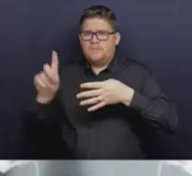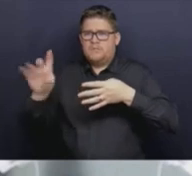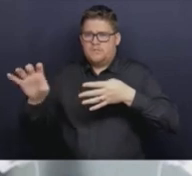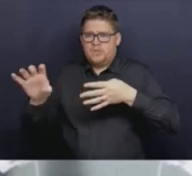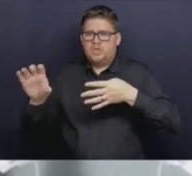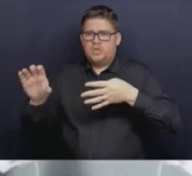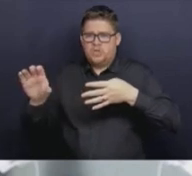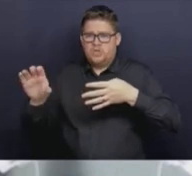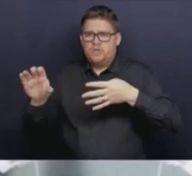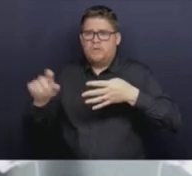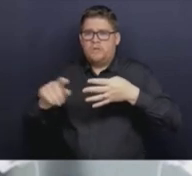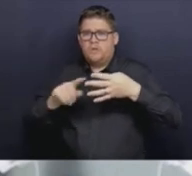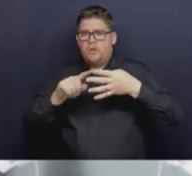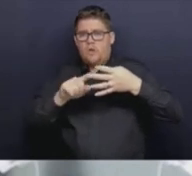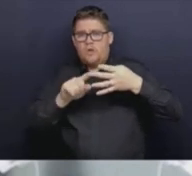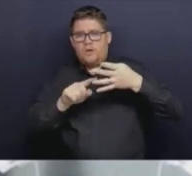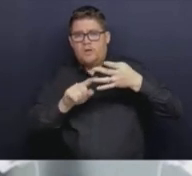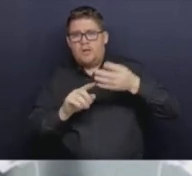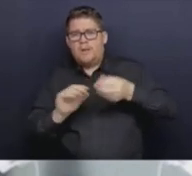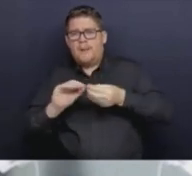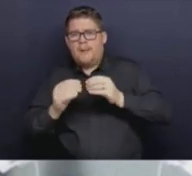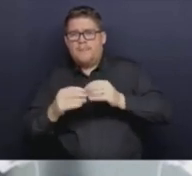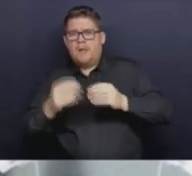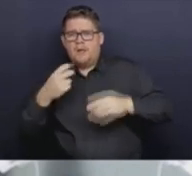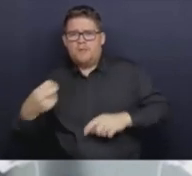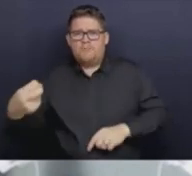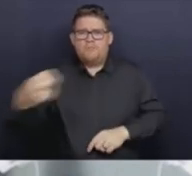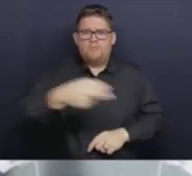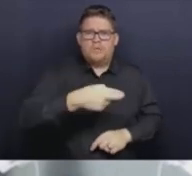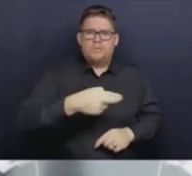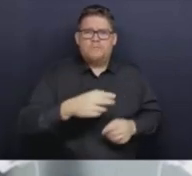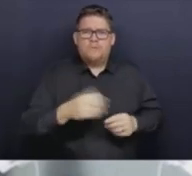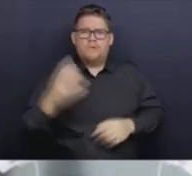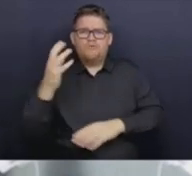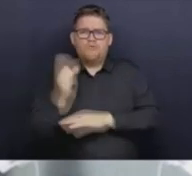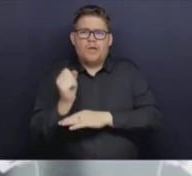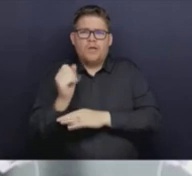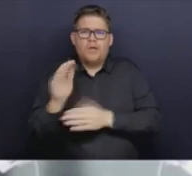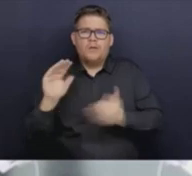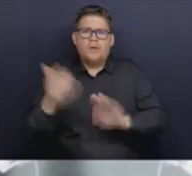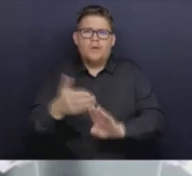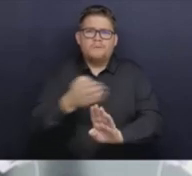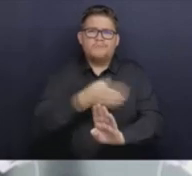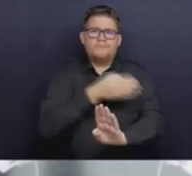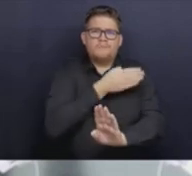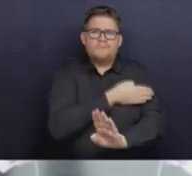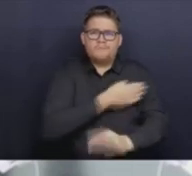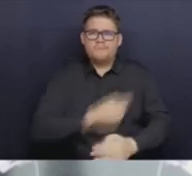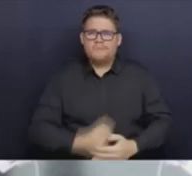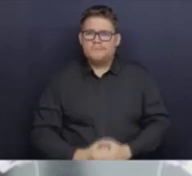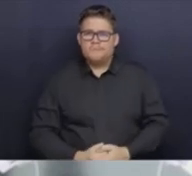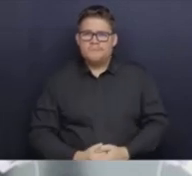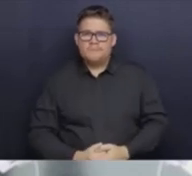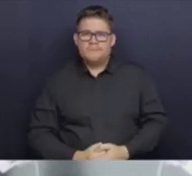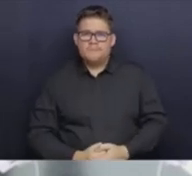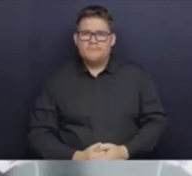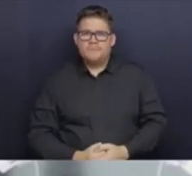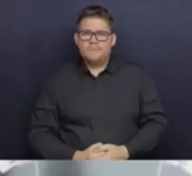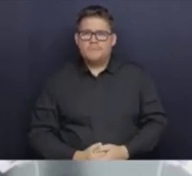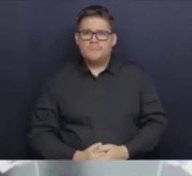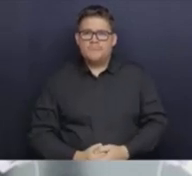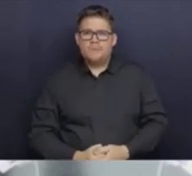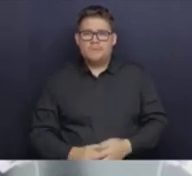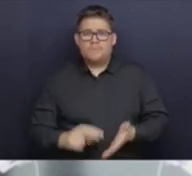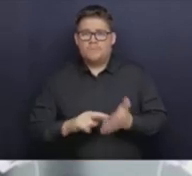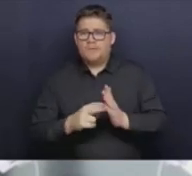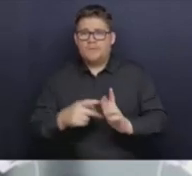breaking the records we set in October. What that suggests and says is that extraordinary work is being done